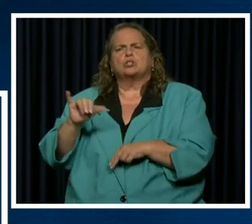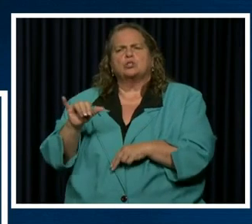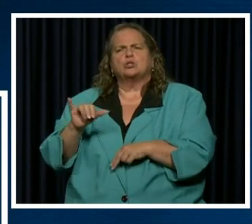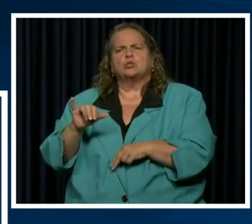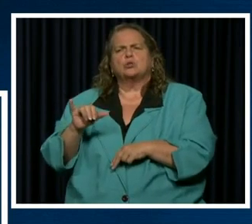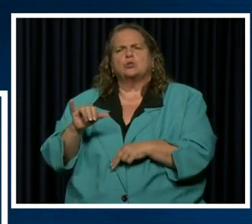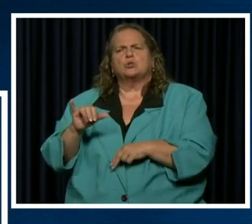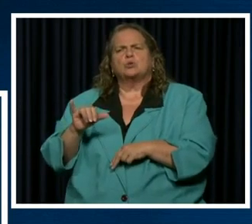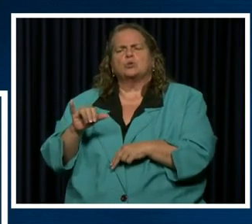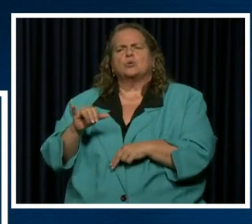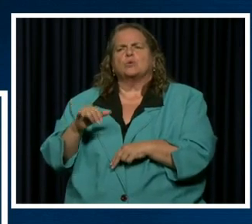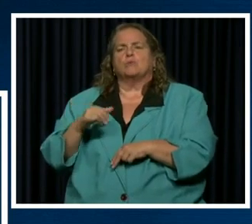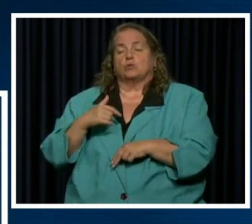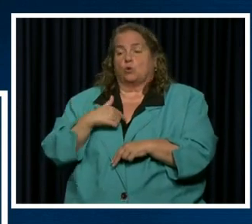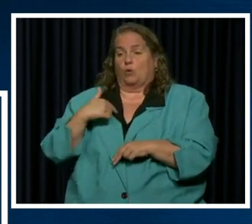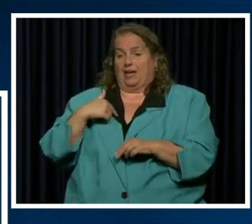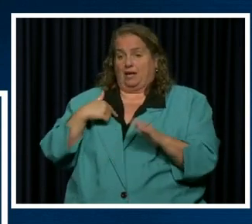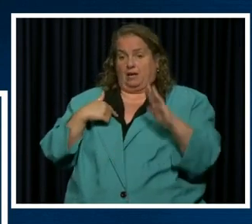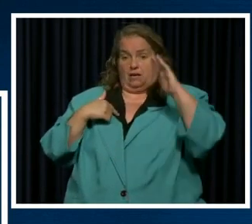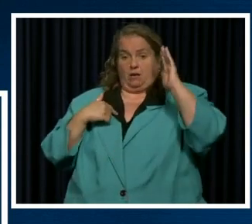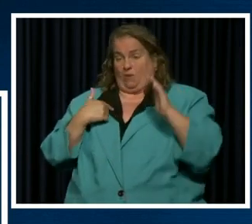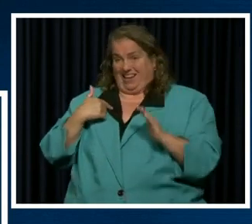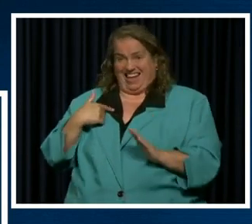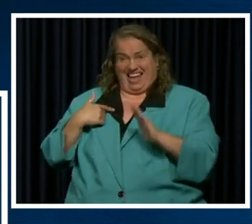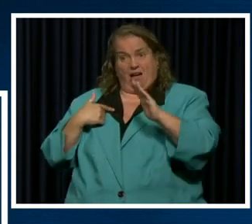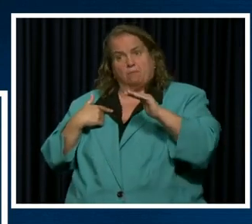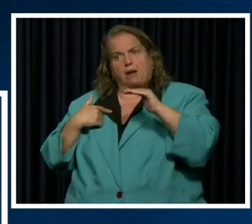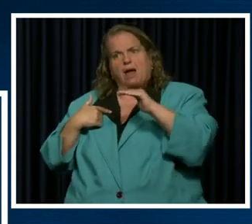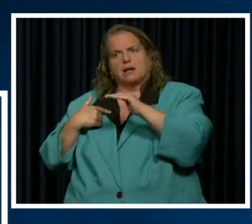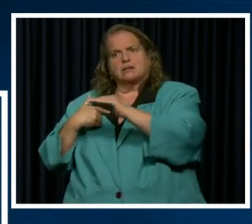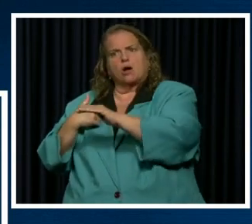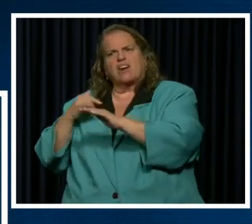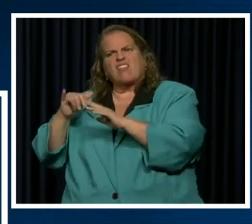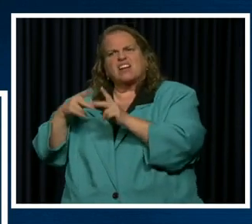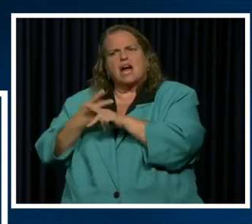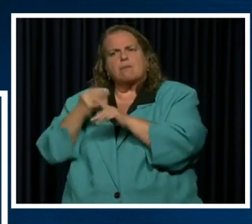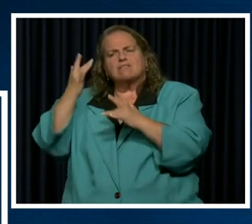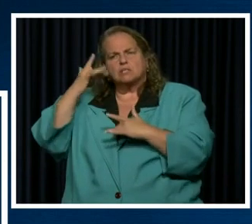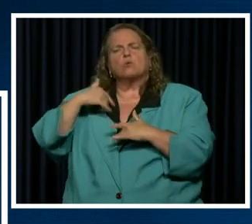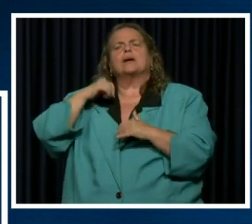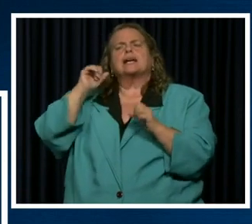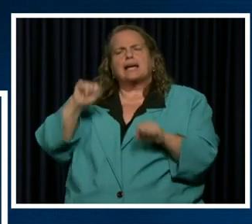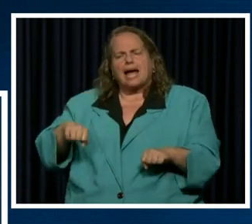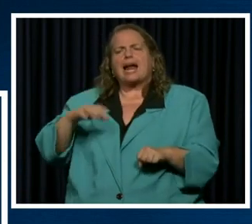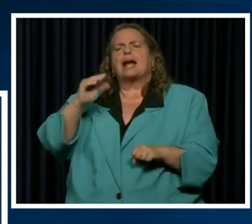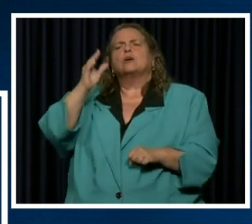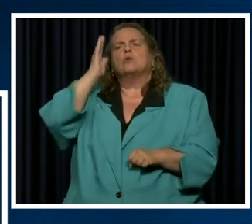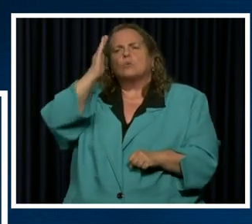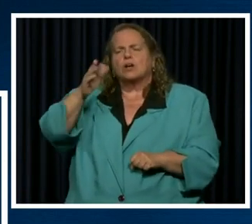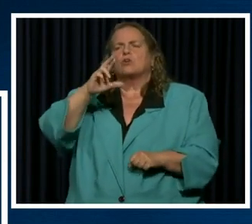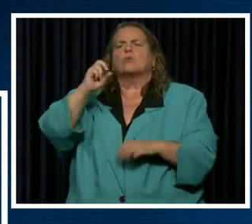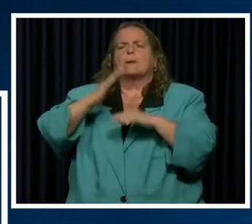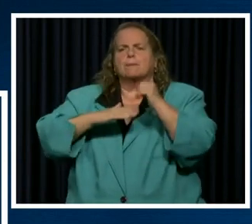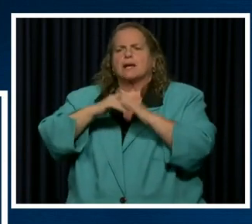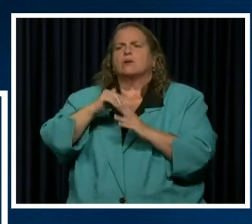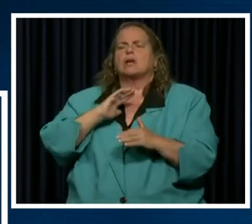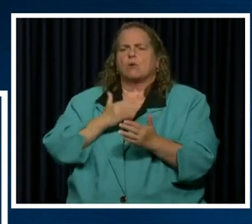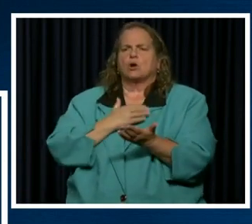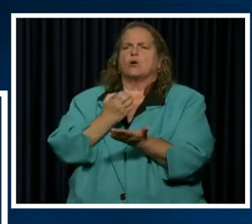plateaued a pandemic like no one ever has. We can and we will rebuild our economy. Uh, the unemployment